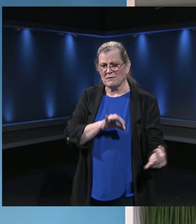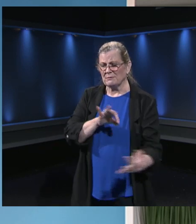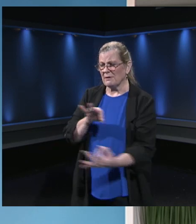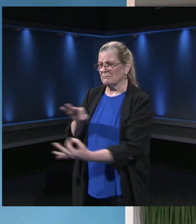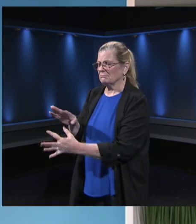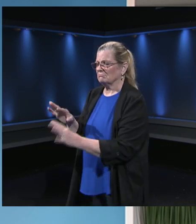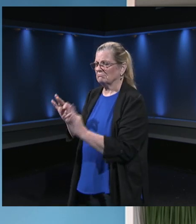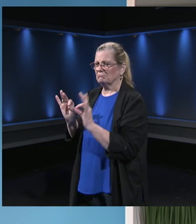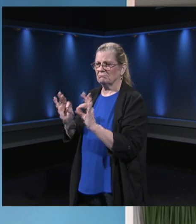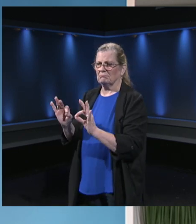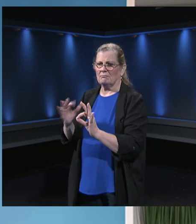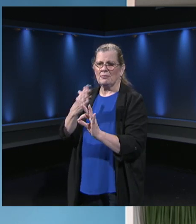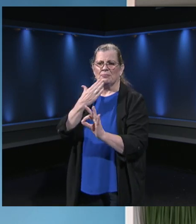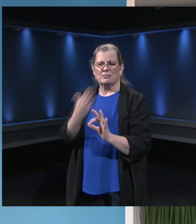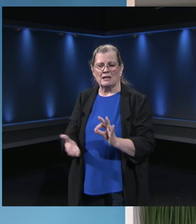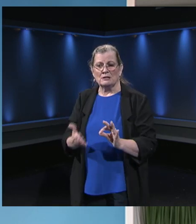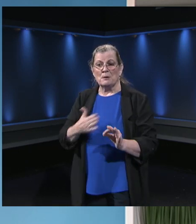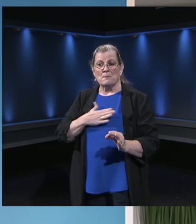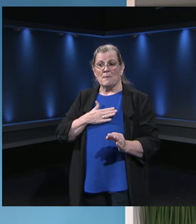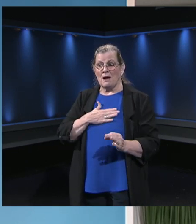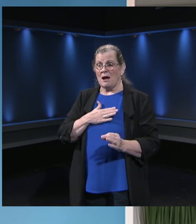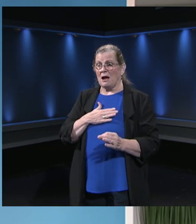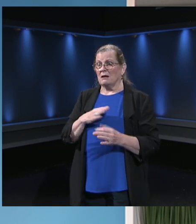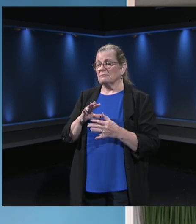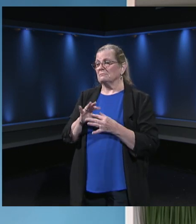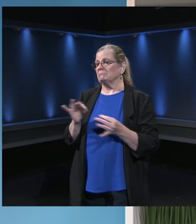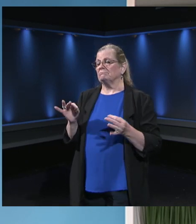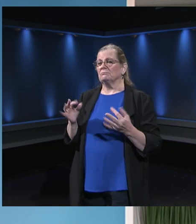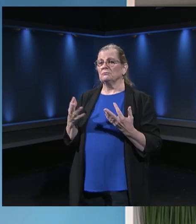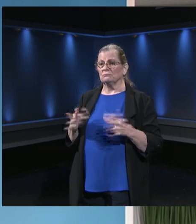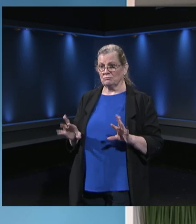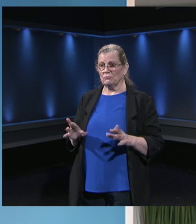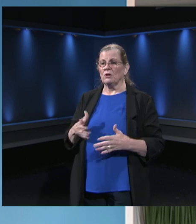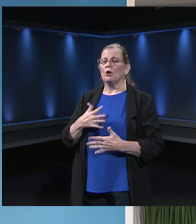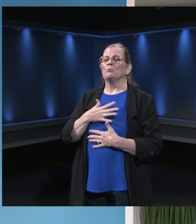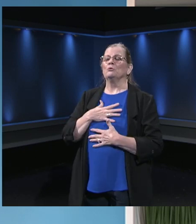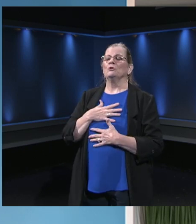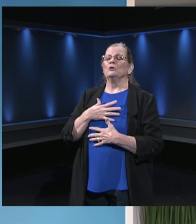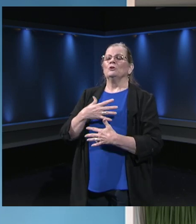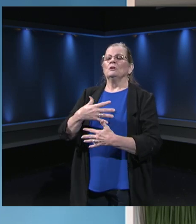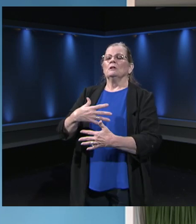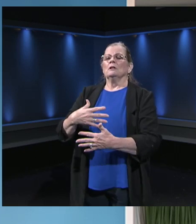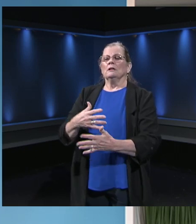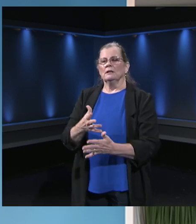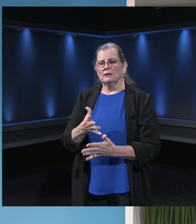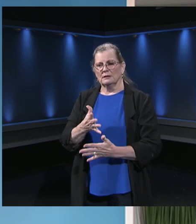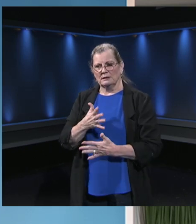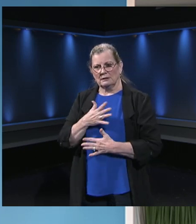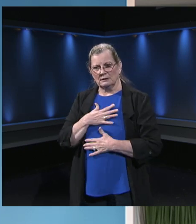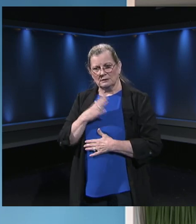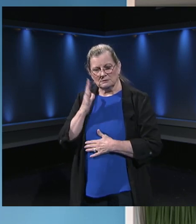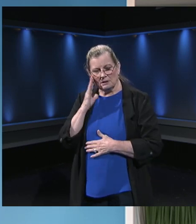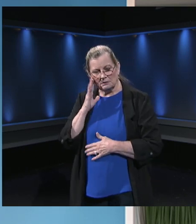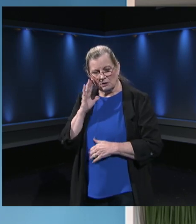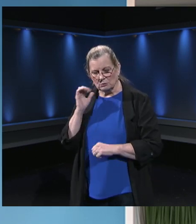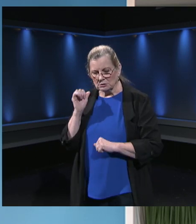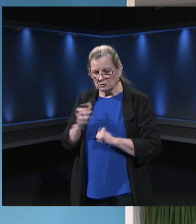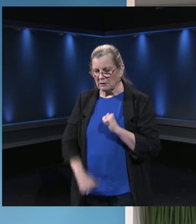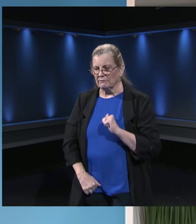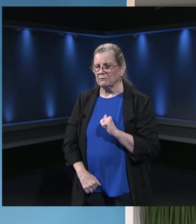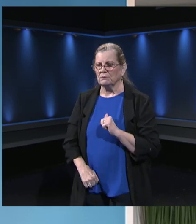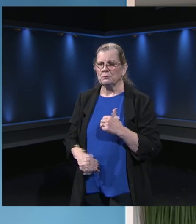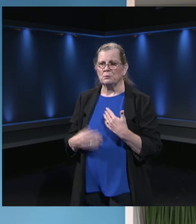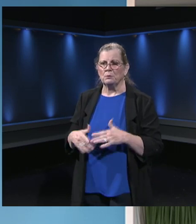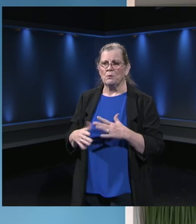message I'd love to leave you with is breathe. This is tough. You know, it's tough what's going on in our world right